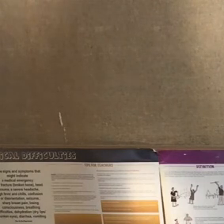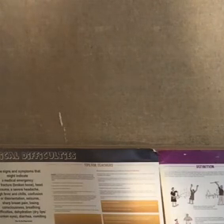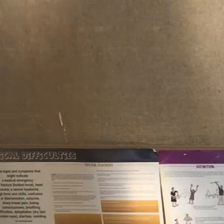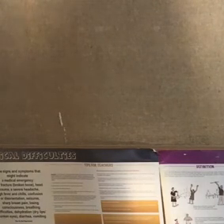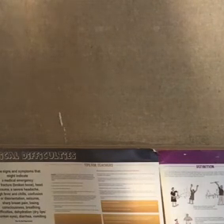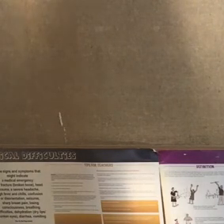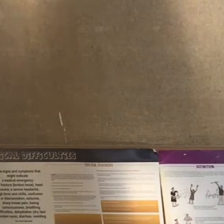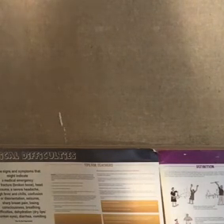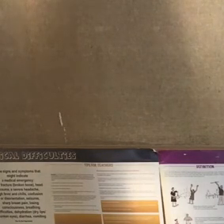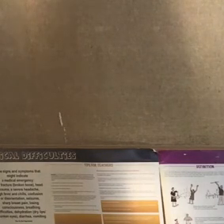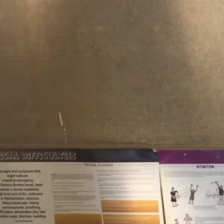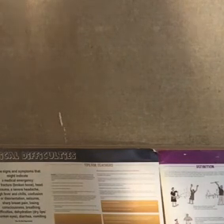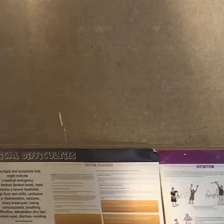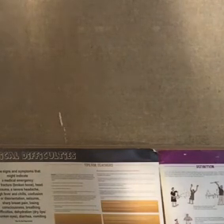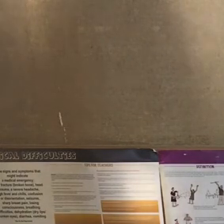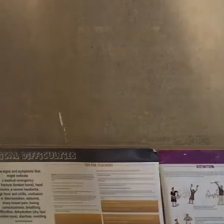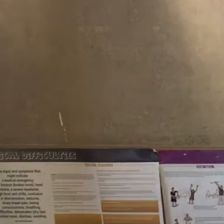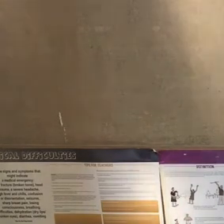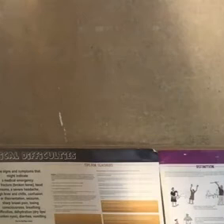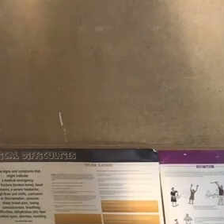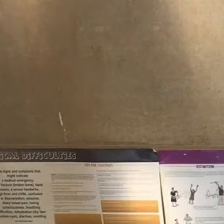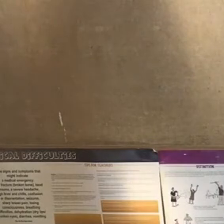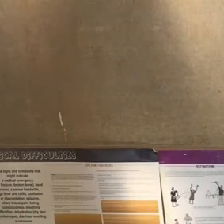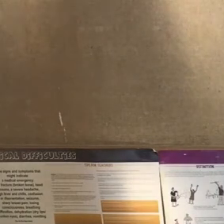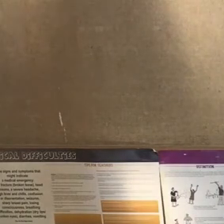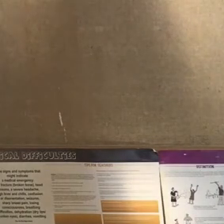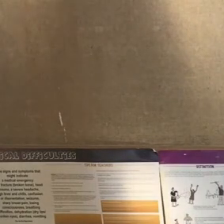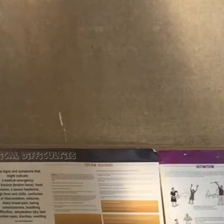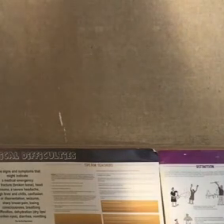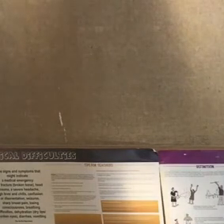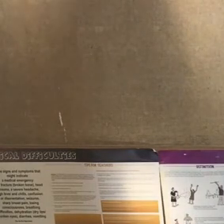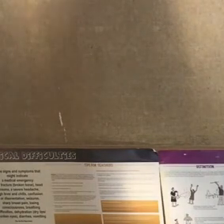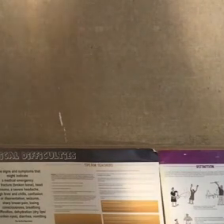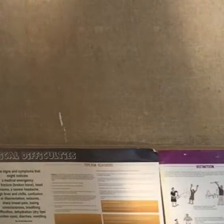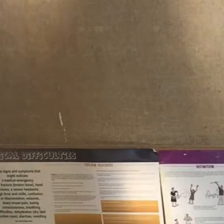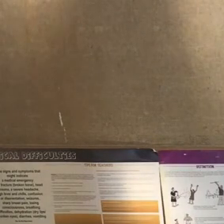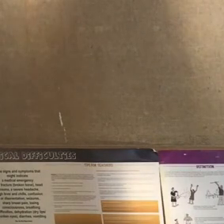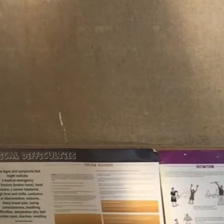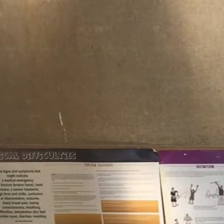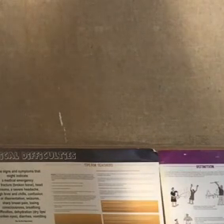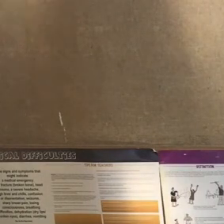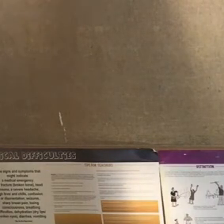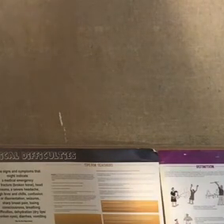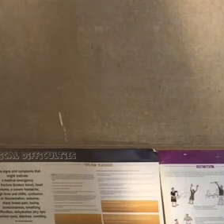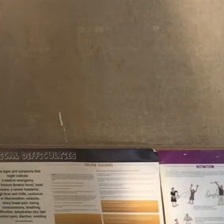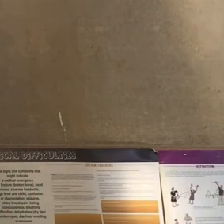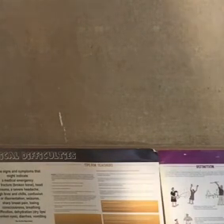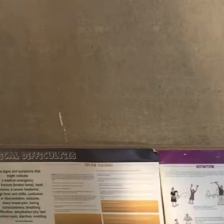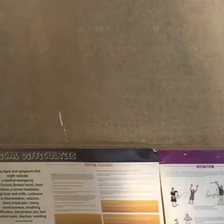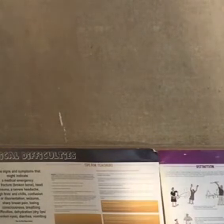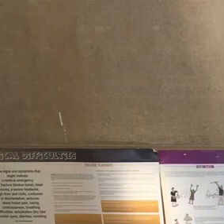and only after if the parent has given back the activity booklet two we will give them the booklet two or three